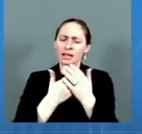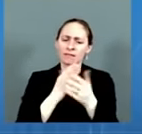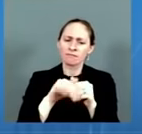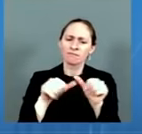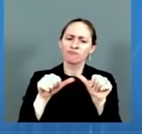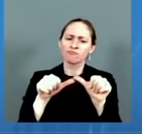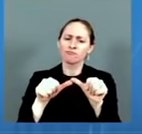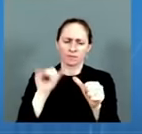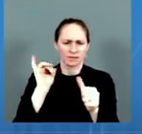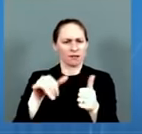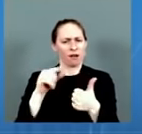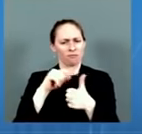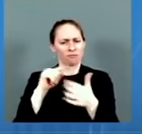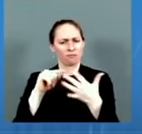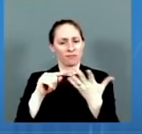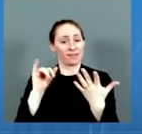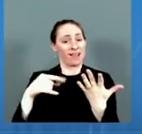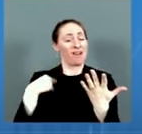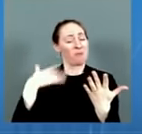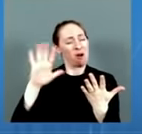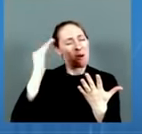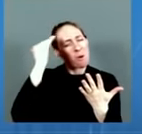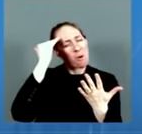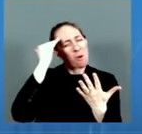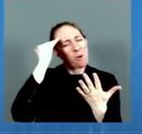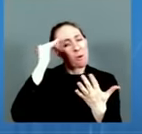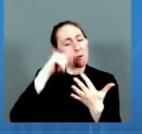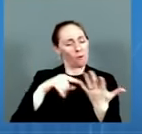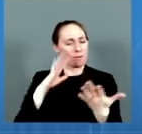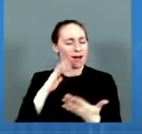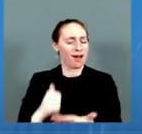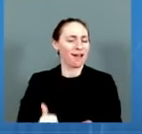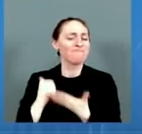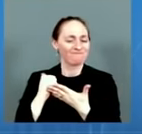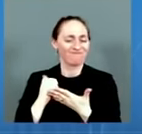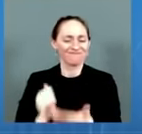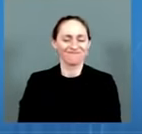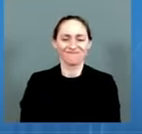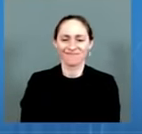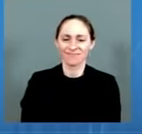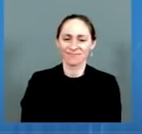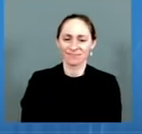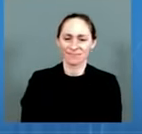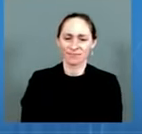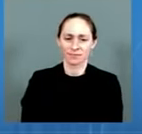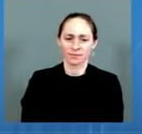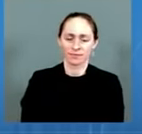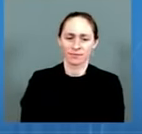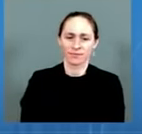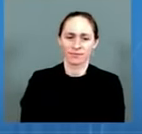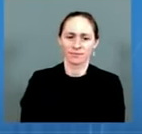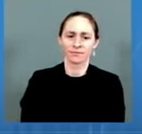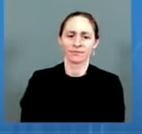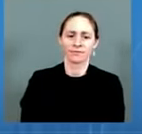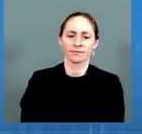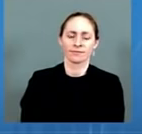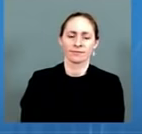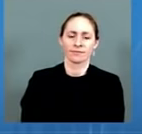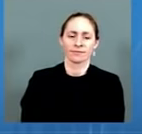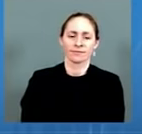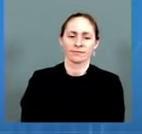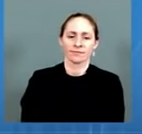Yeah, I would just add, consistent with what Dr. Walensky just said, you know, we have the tools to fight this virus, including Omicron,